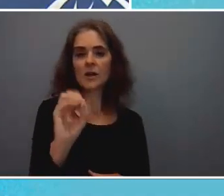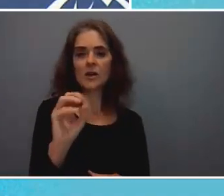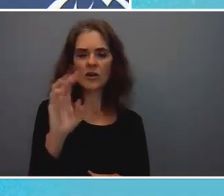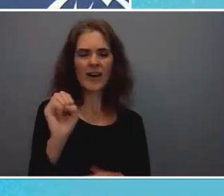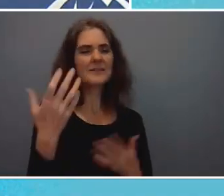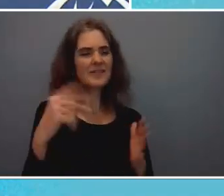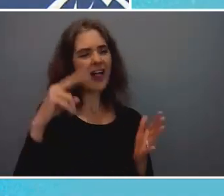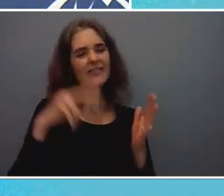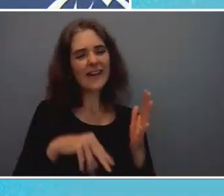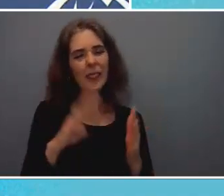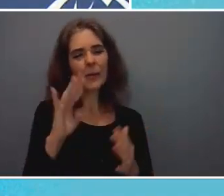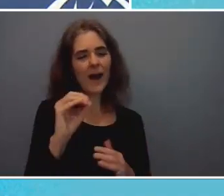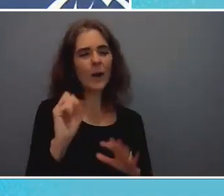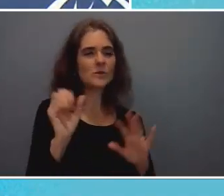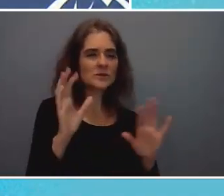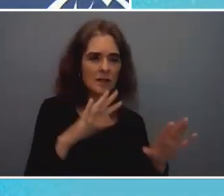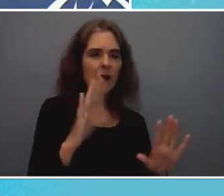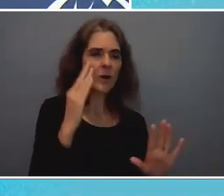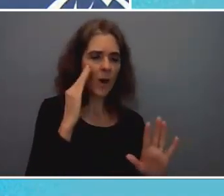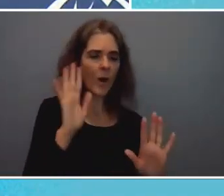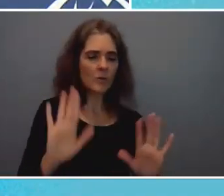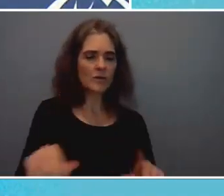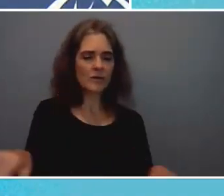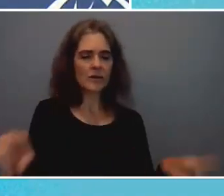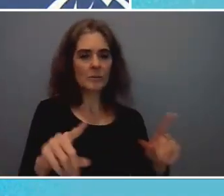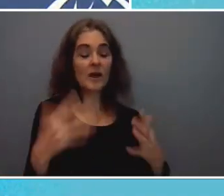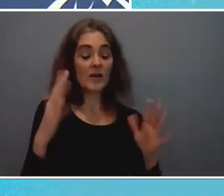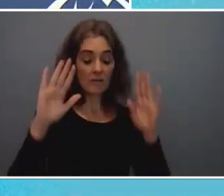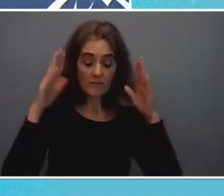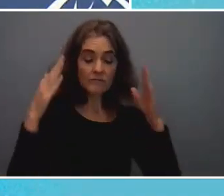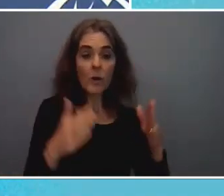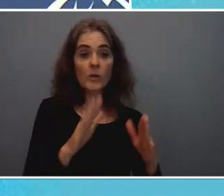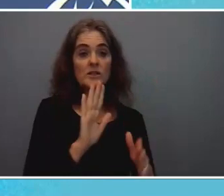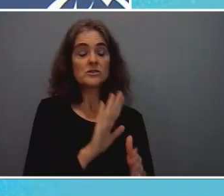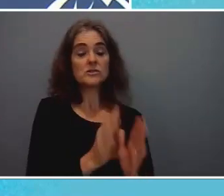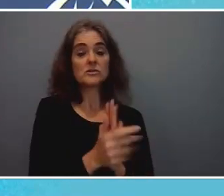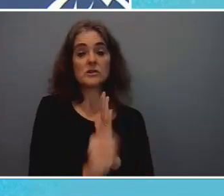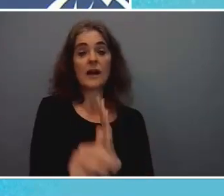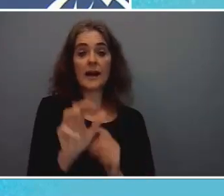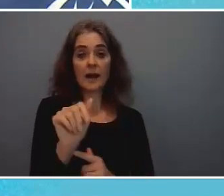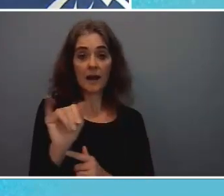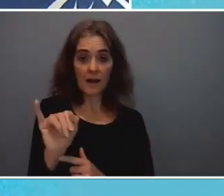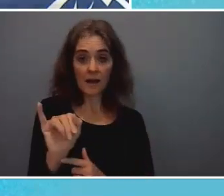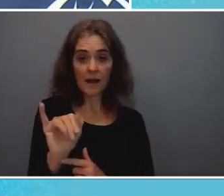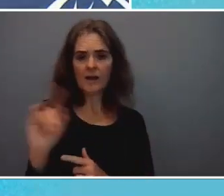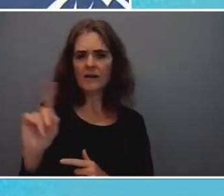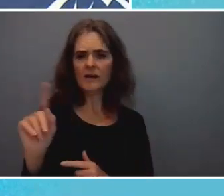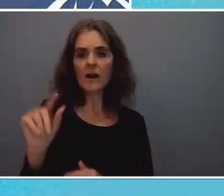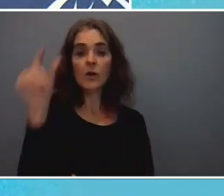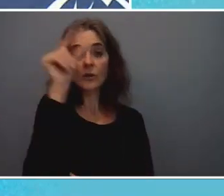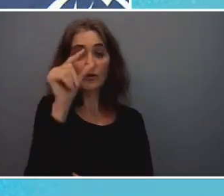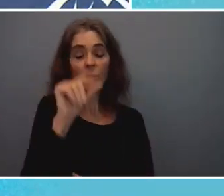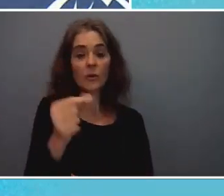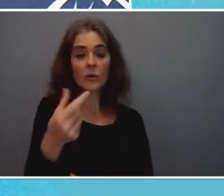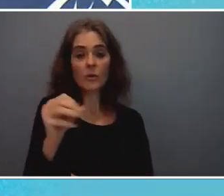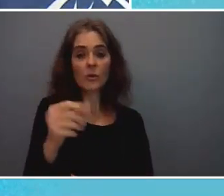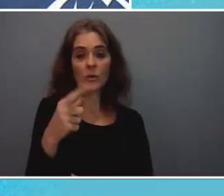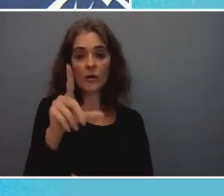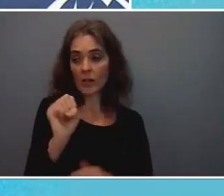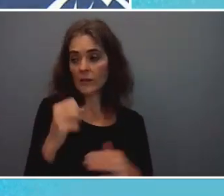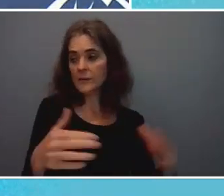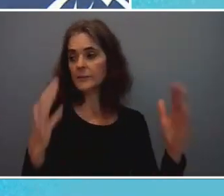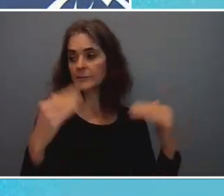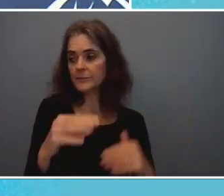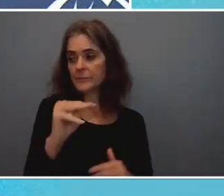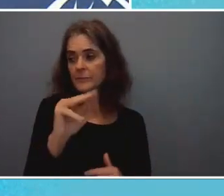Addie cook is is really working and focused on artificial intelligence at Google well father duart who is currently